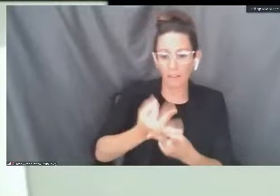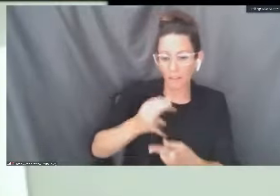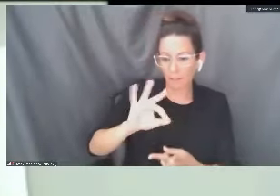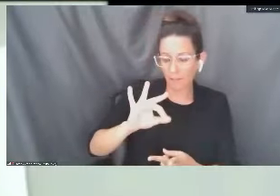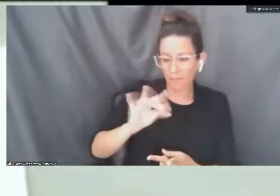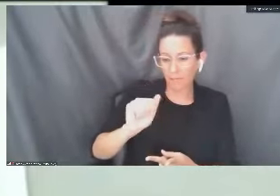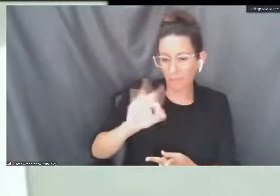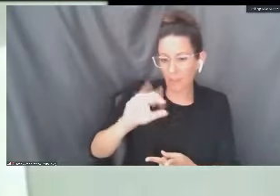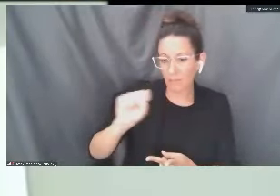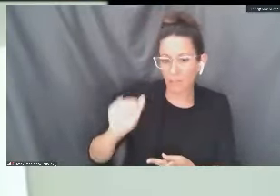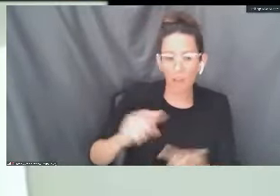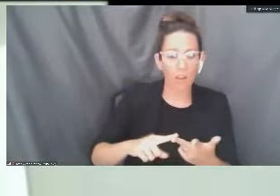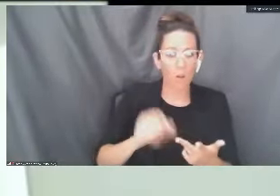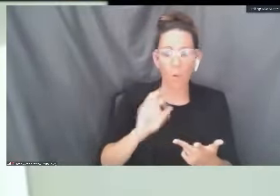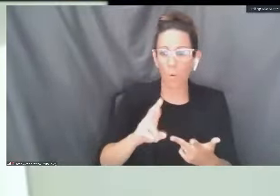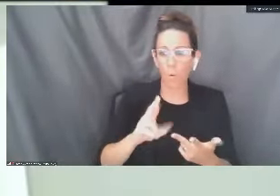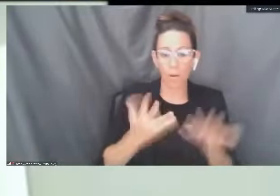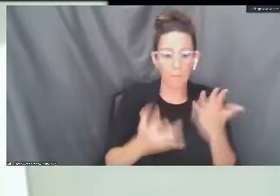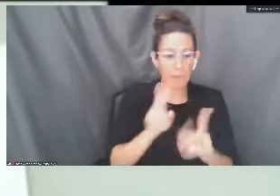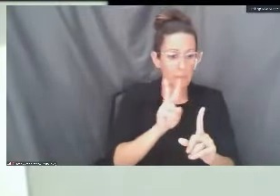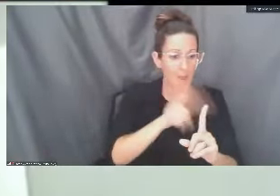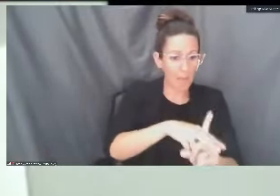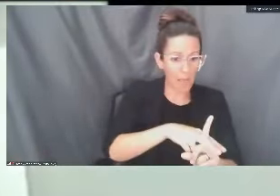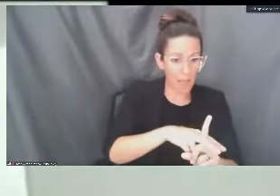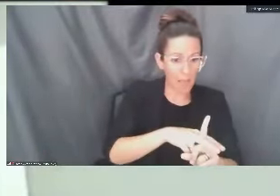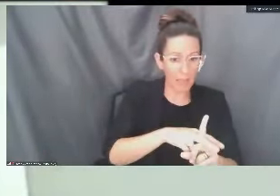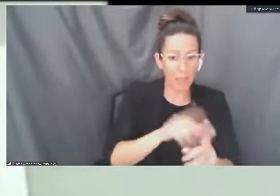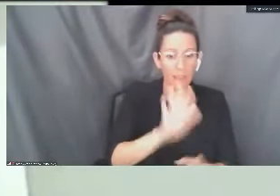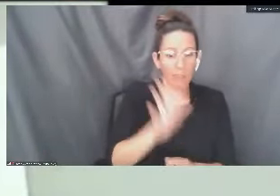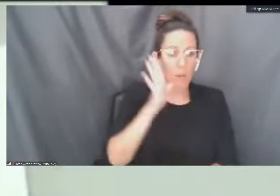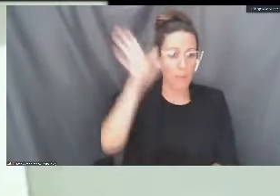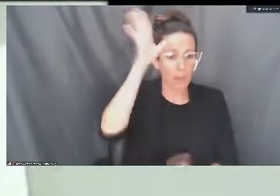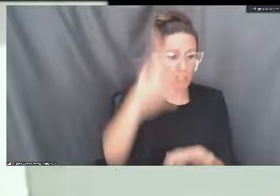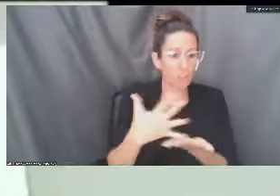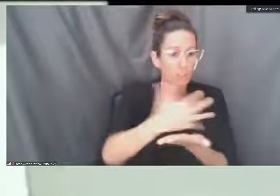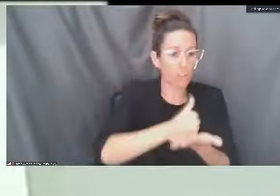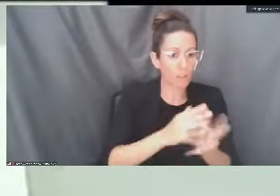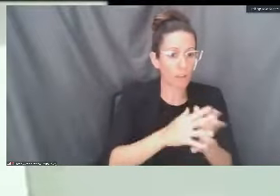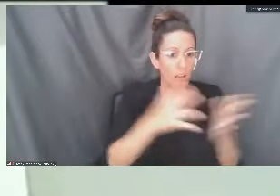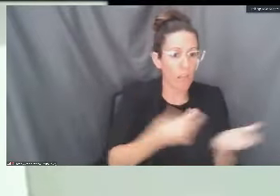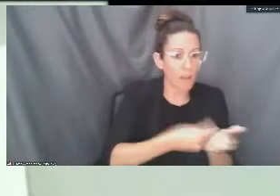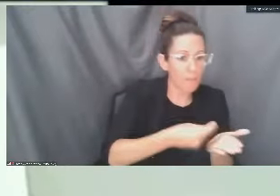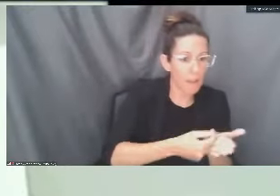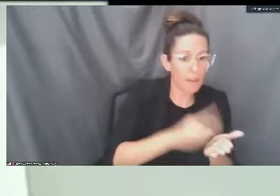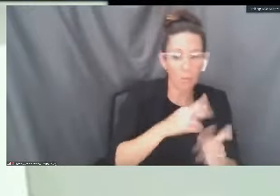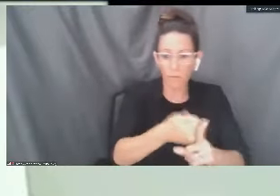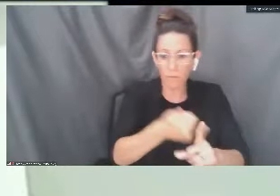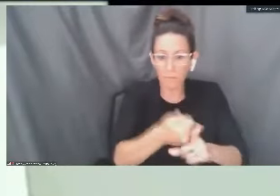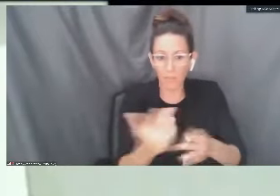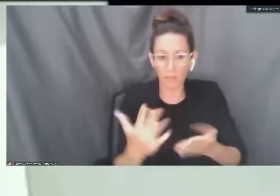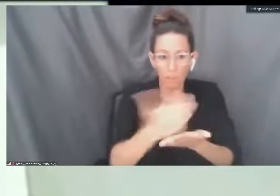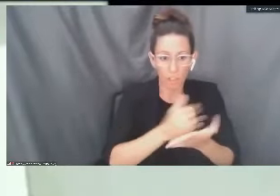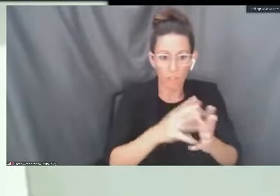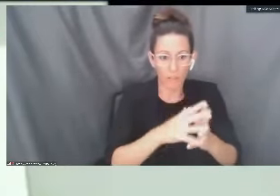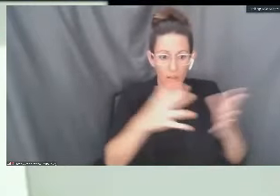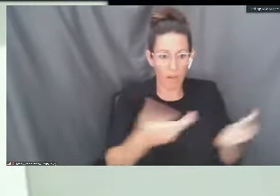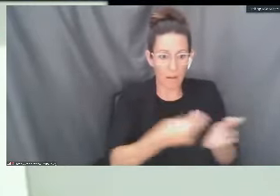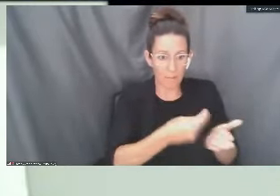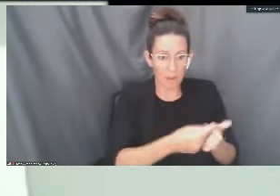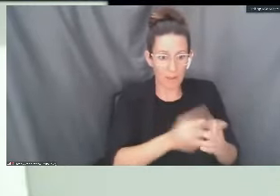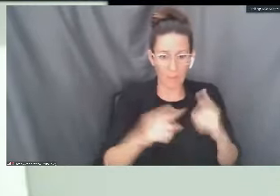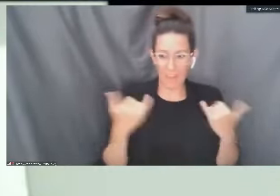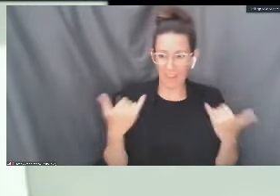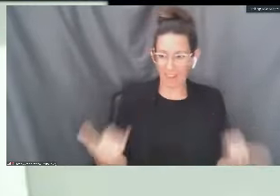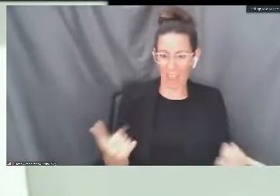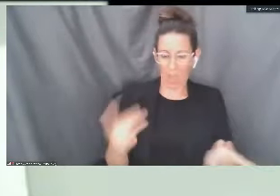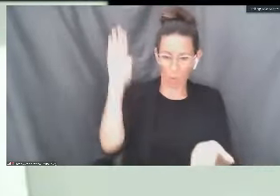who, let's say, maybe when they applied for the FAFSA, their parents were making too much money or maybe they were making too much money themselves. But as a result of COVID